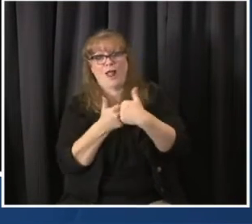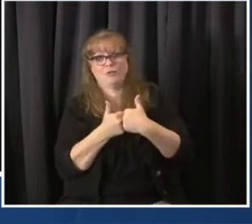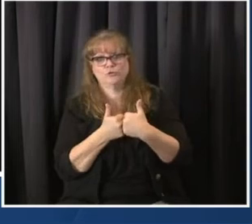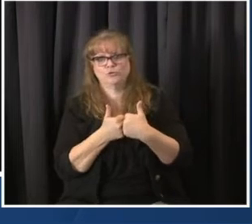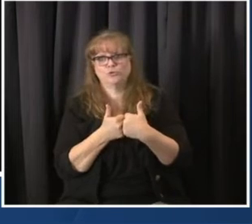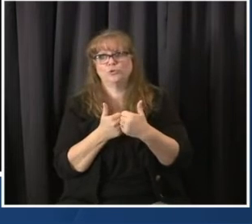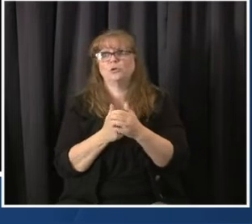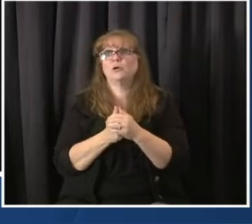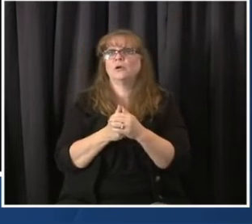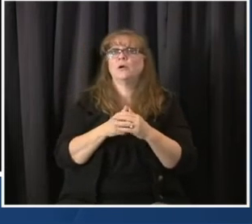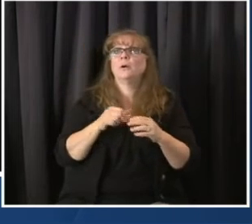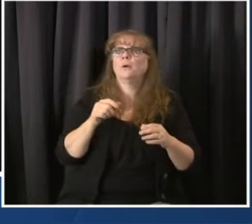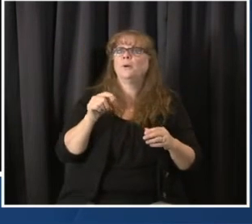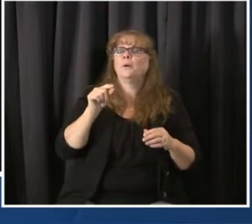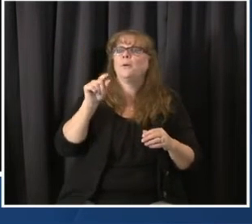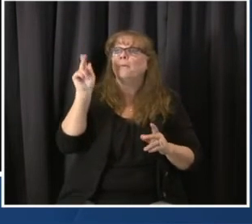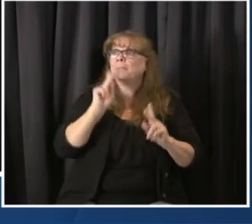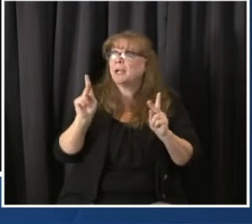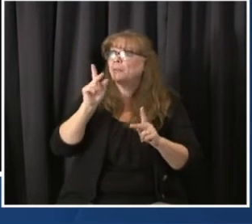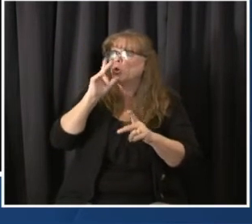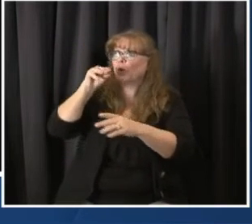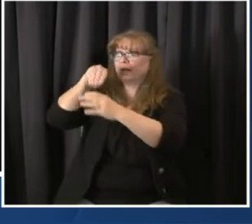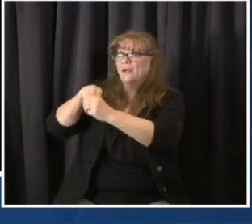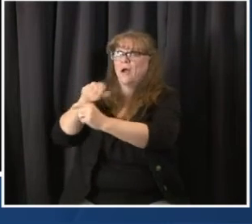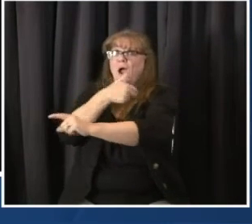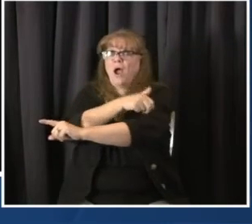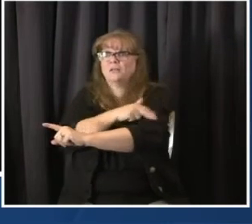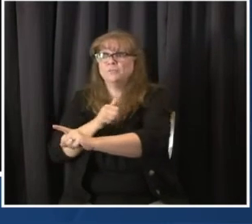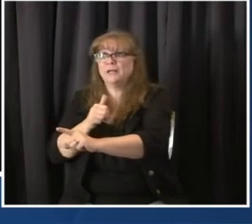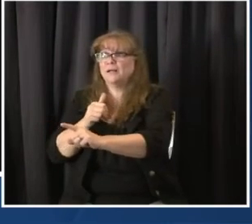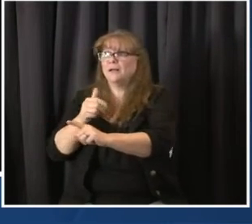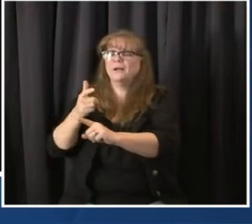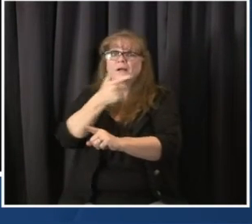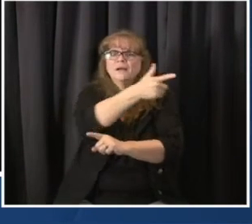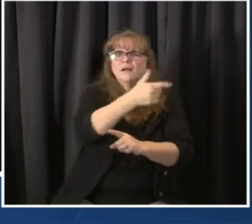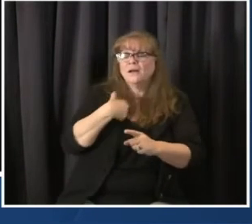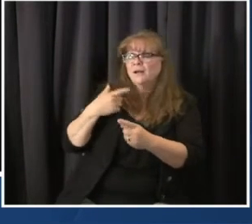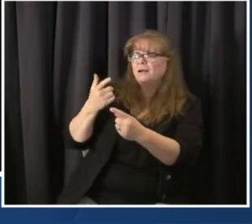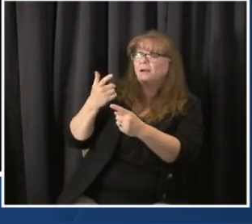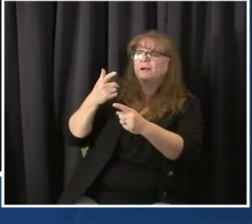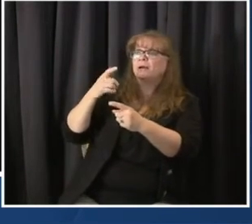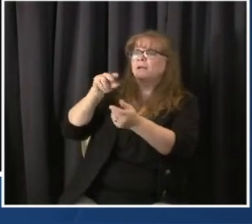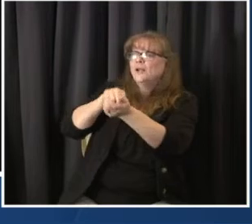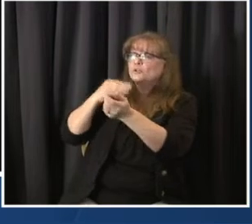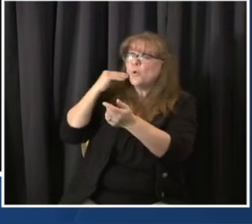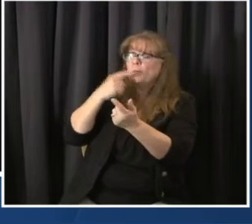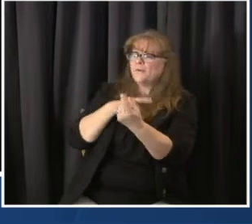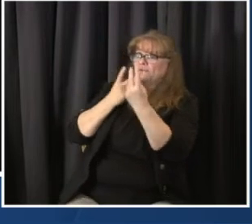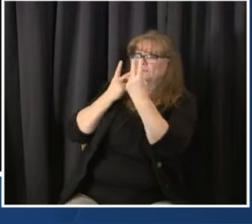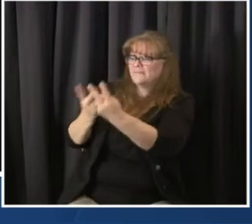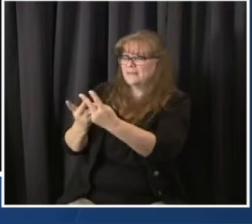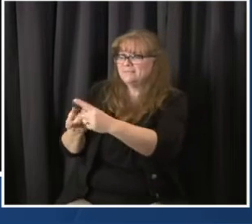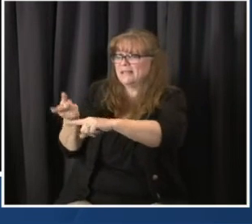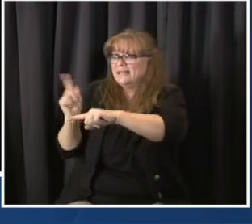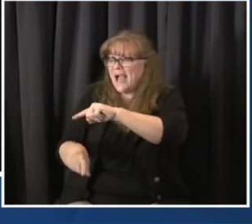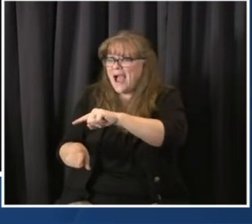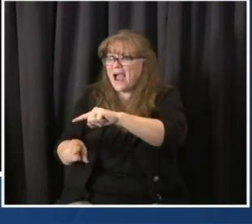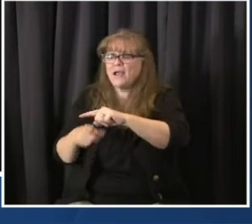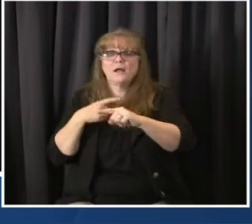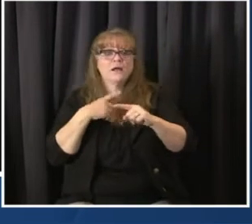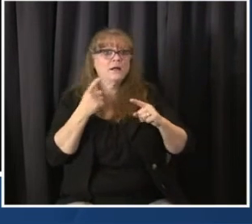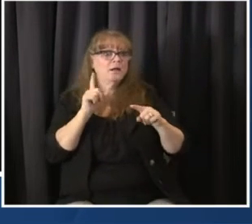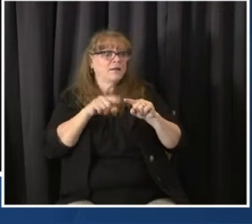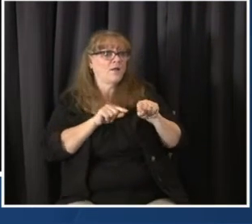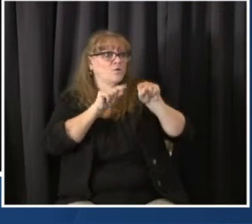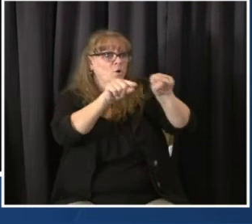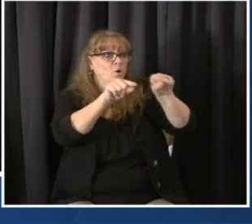night, people going to church. All of these are valid, all of these are important. It's important to balance them.